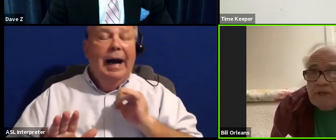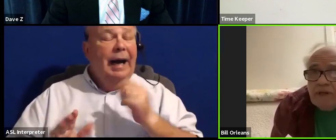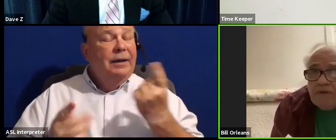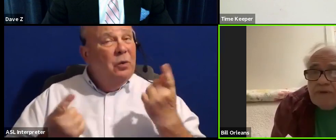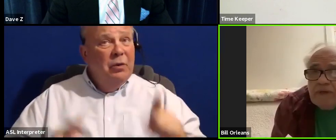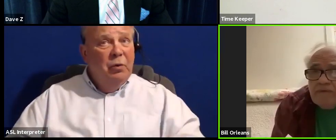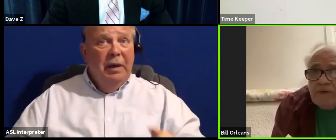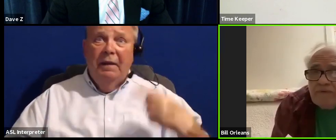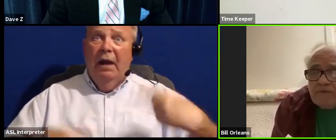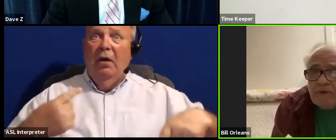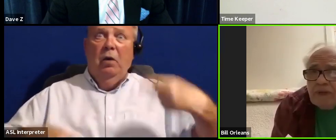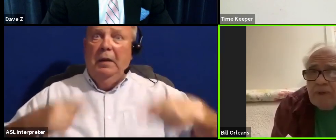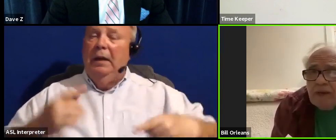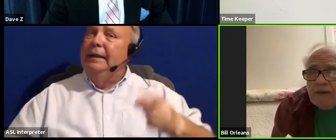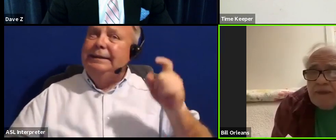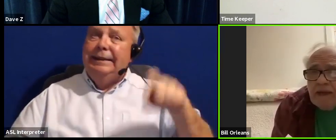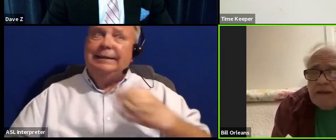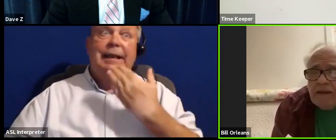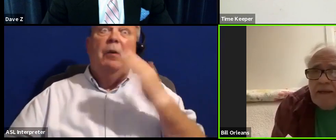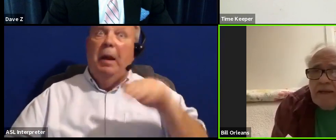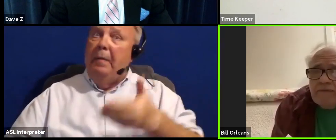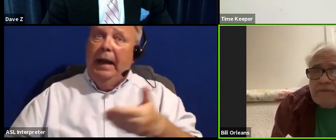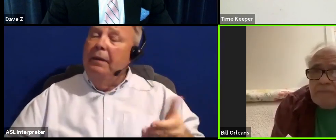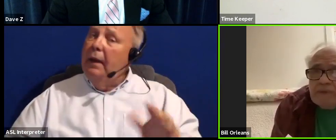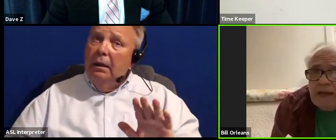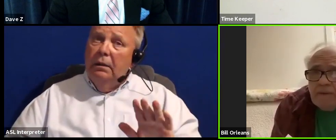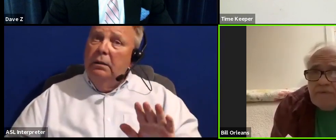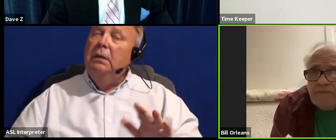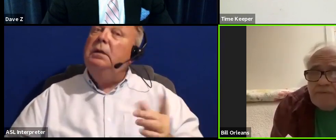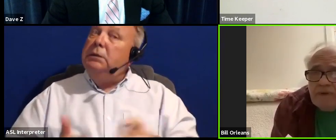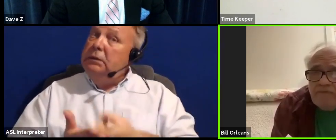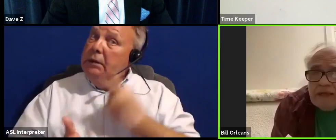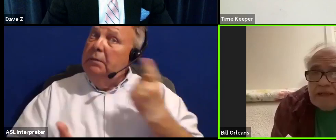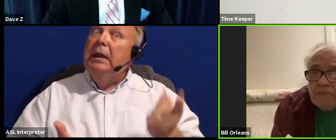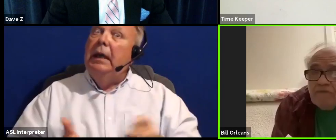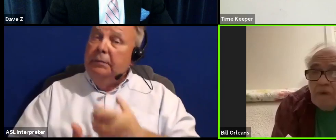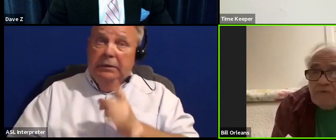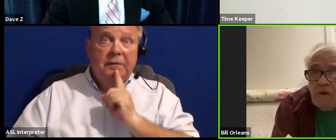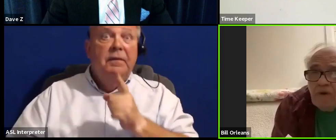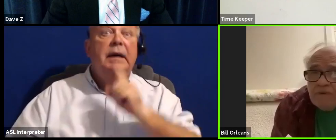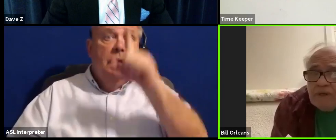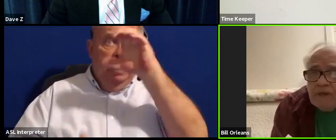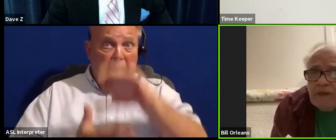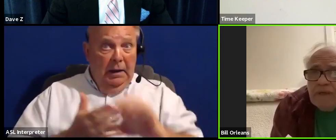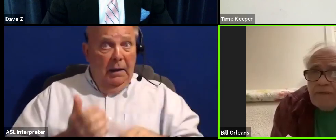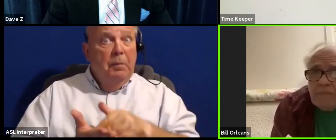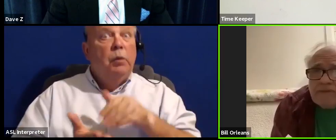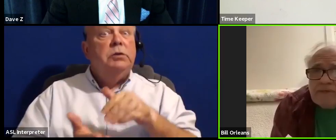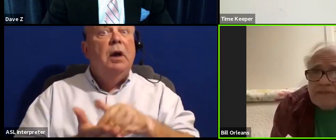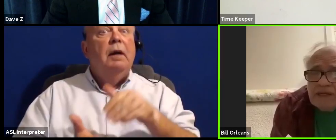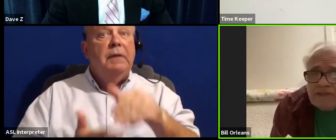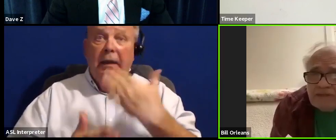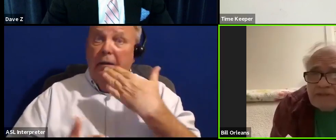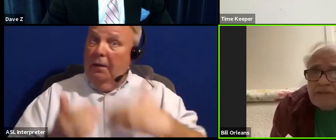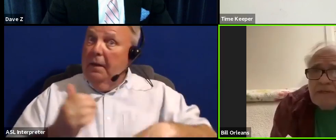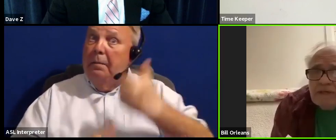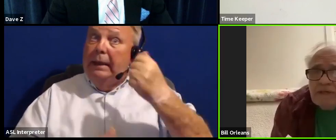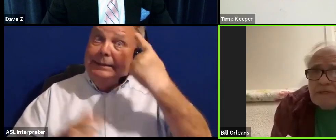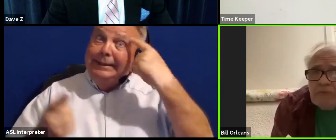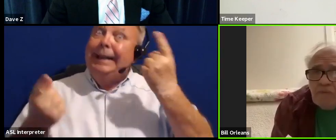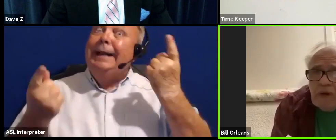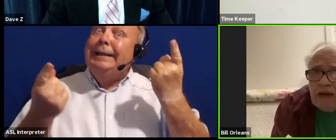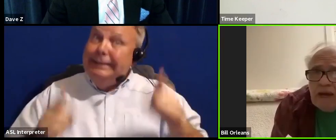argumentation is necessarily a bad thing. Sometimes, in fact, I believe most often the best consensus